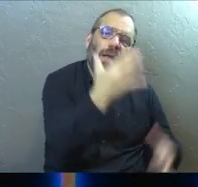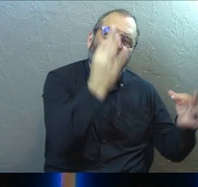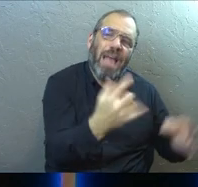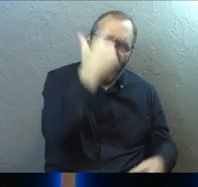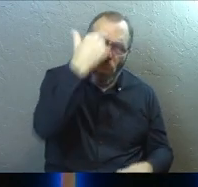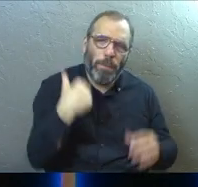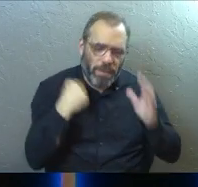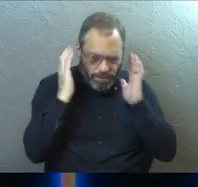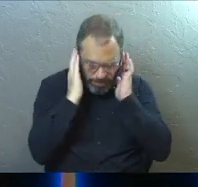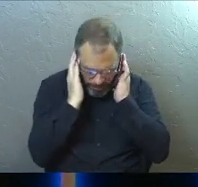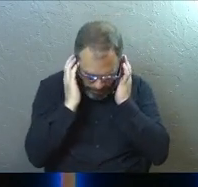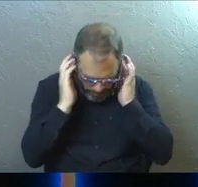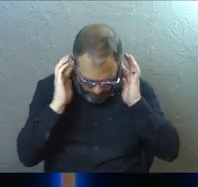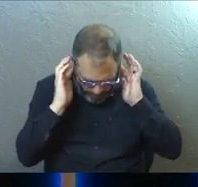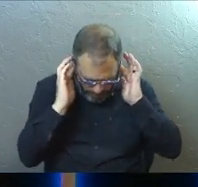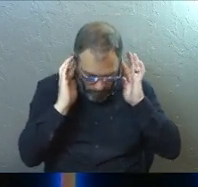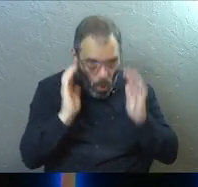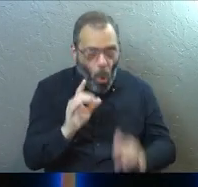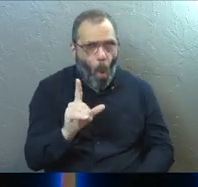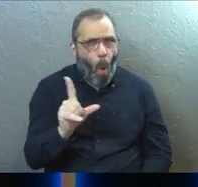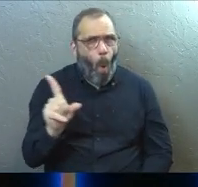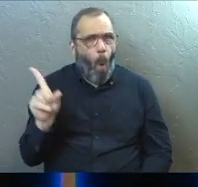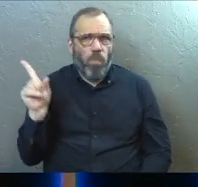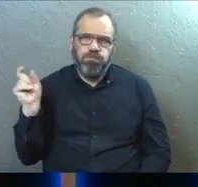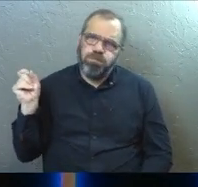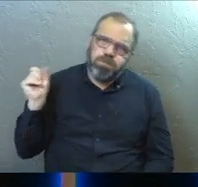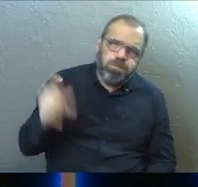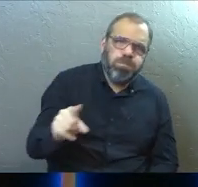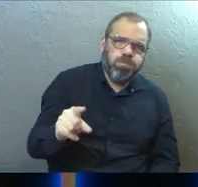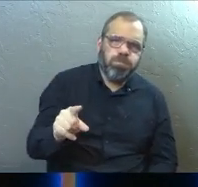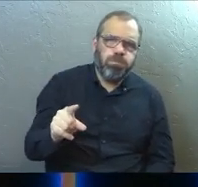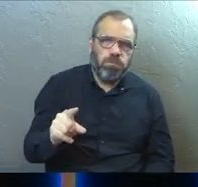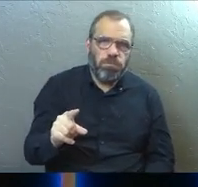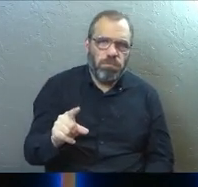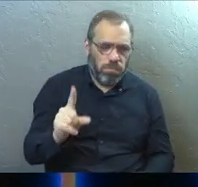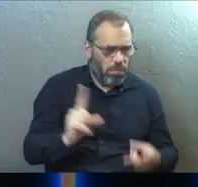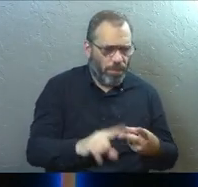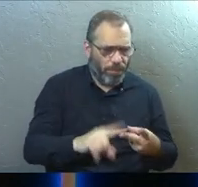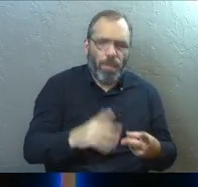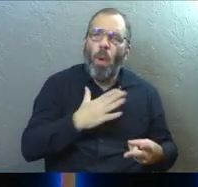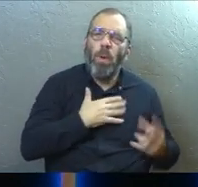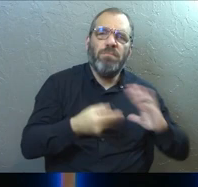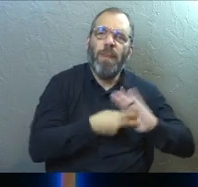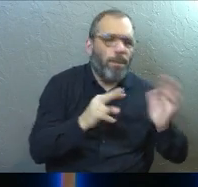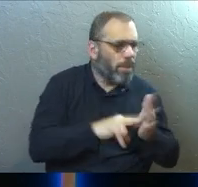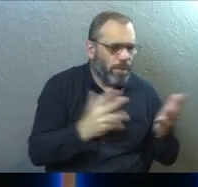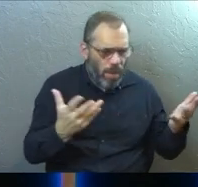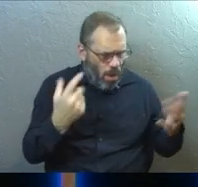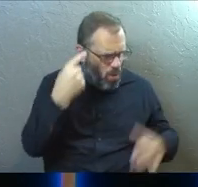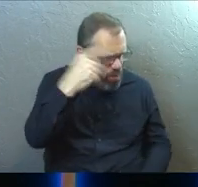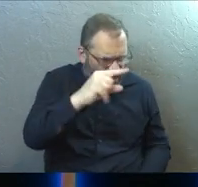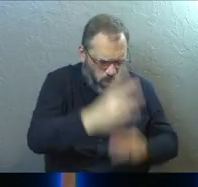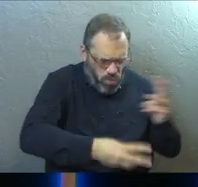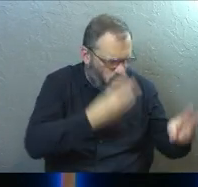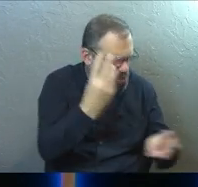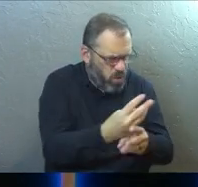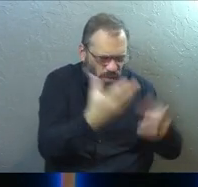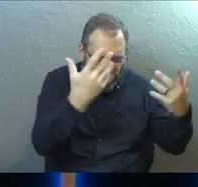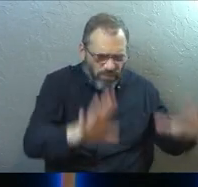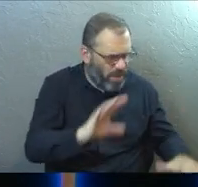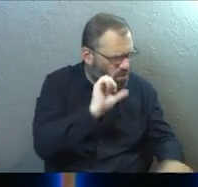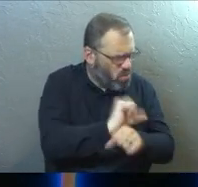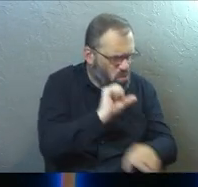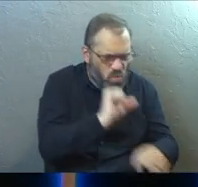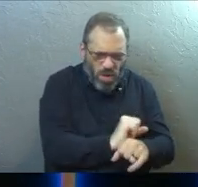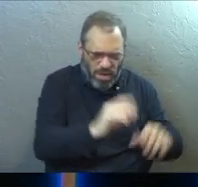decide it for me? It's a big question. Next in discovering, what's my purpose? What am I here in this life to accomplish